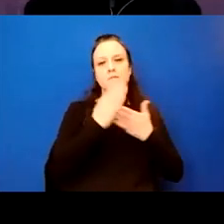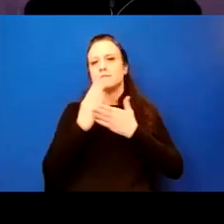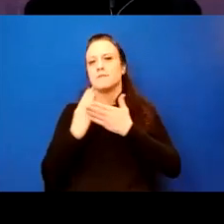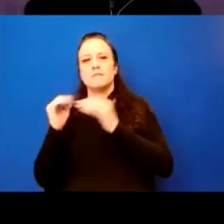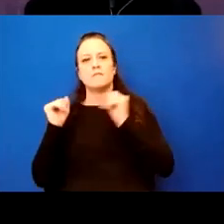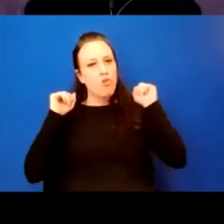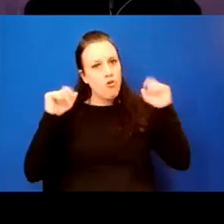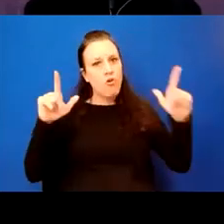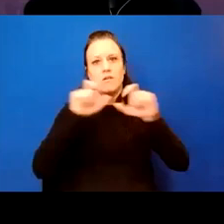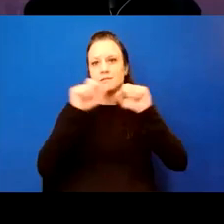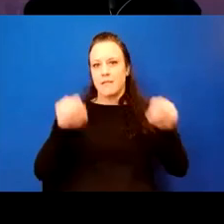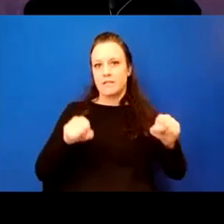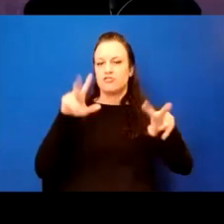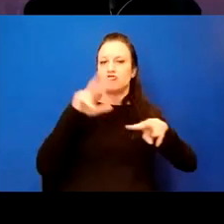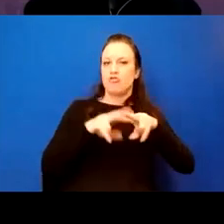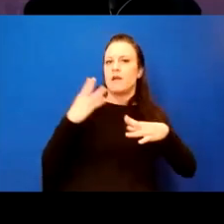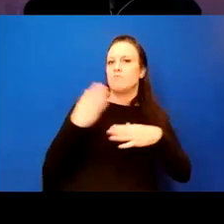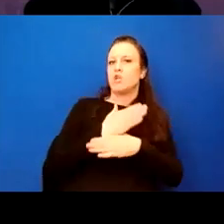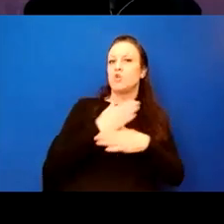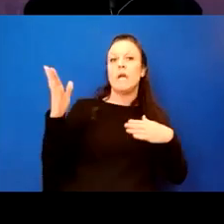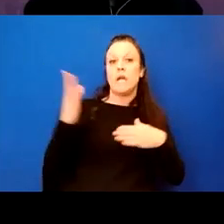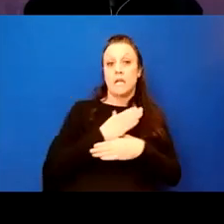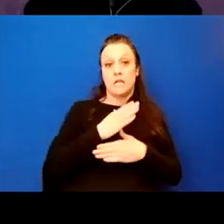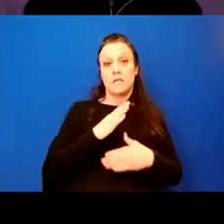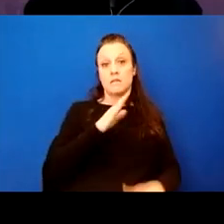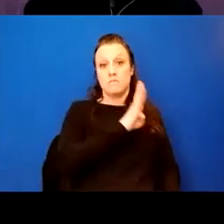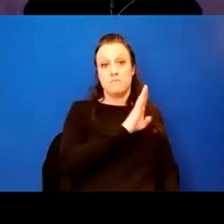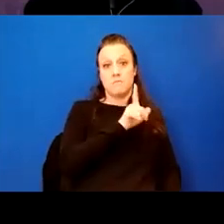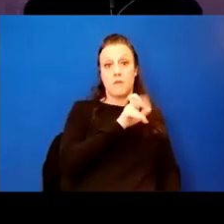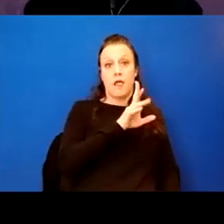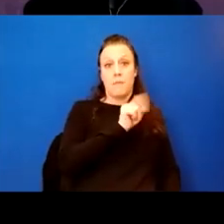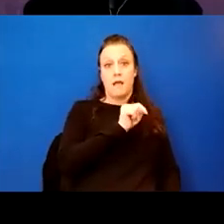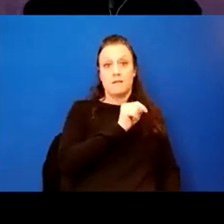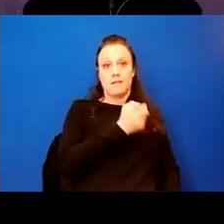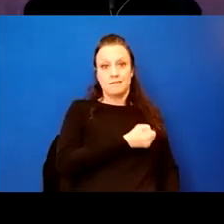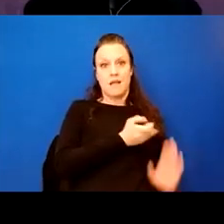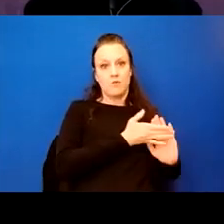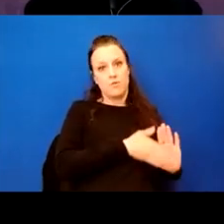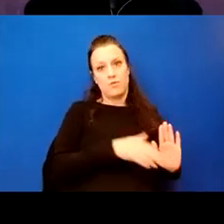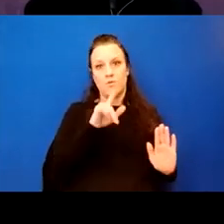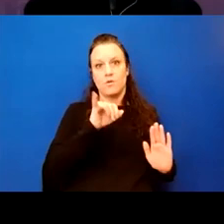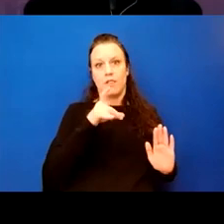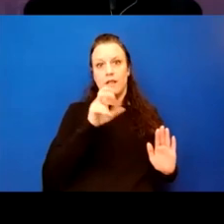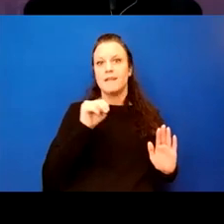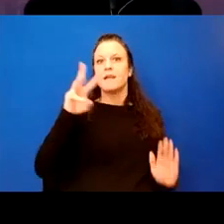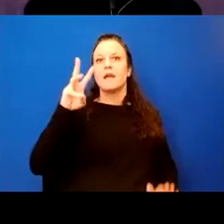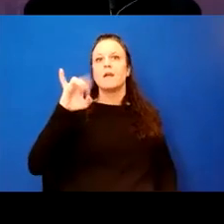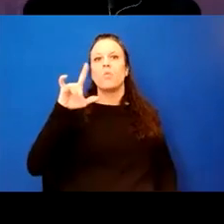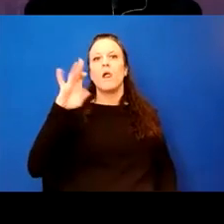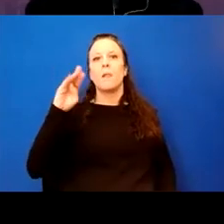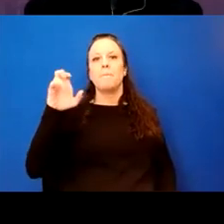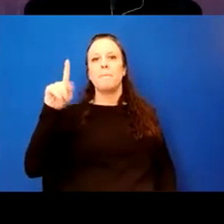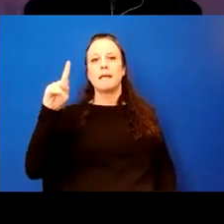all of the stations and tracks between, um, Belmont on the south and Linden and Wilmette on the north, um,